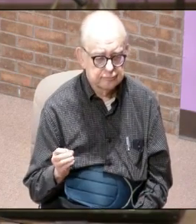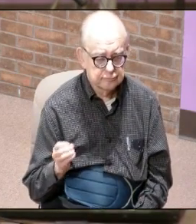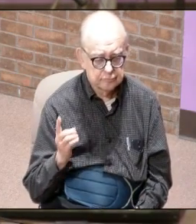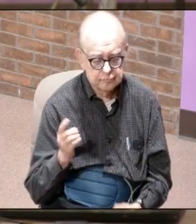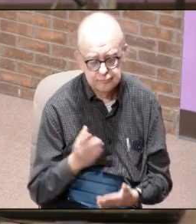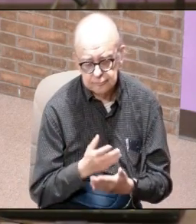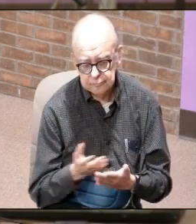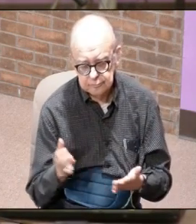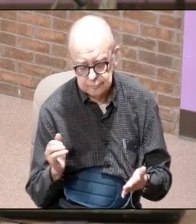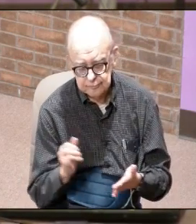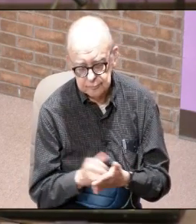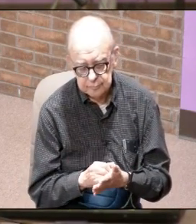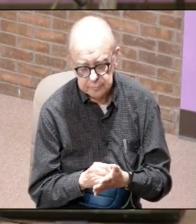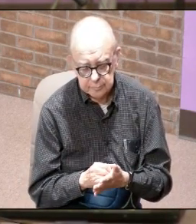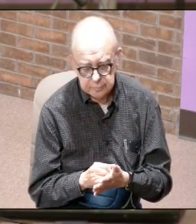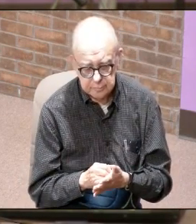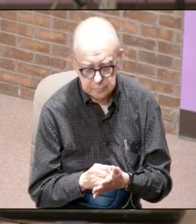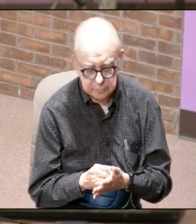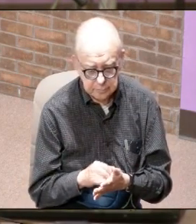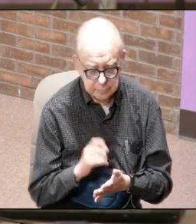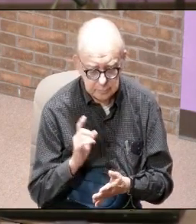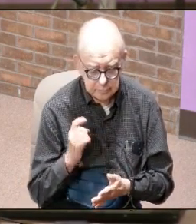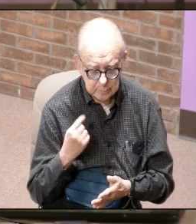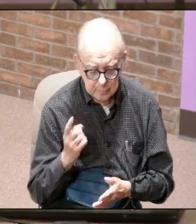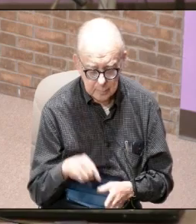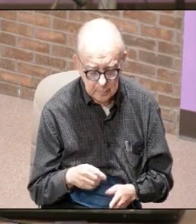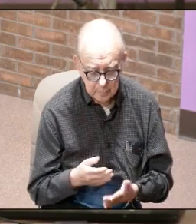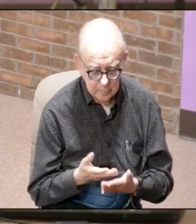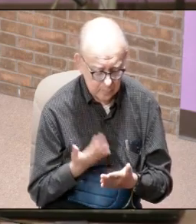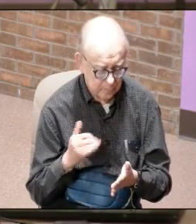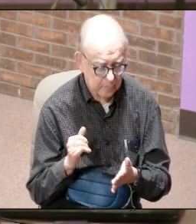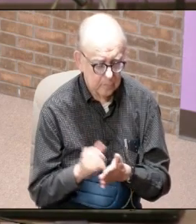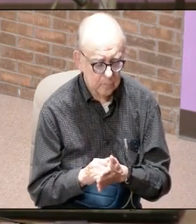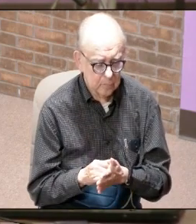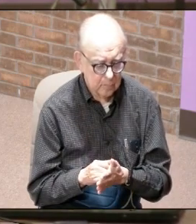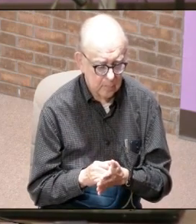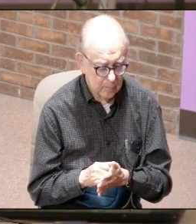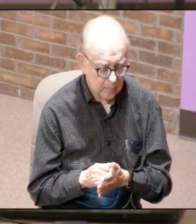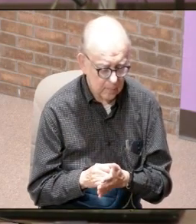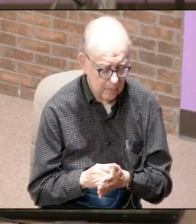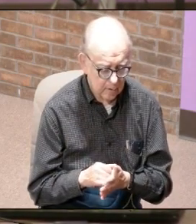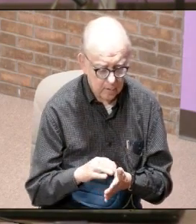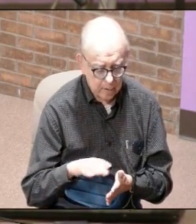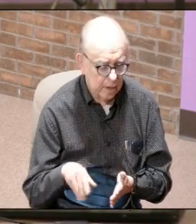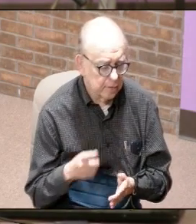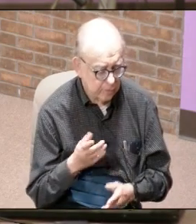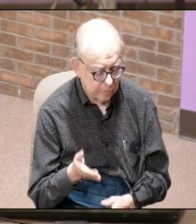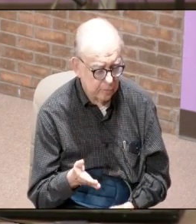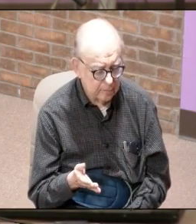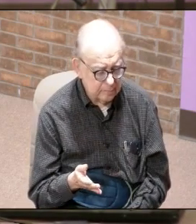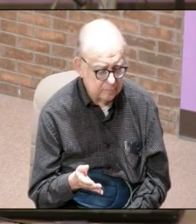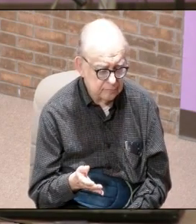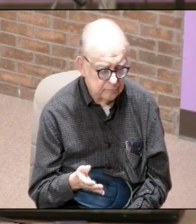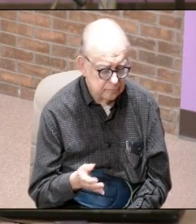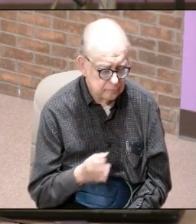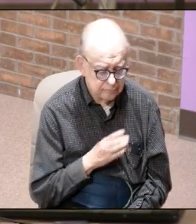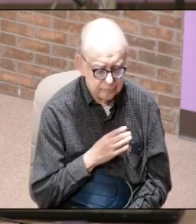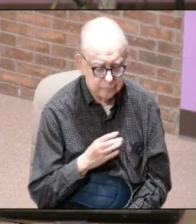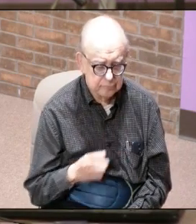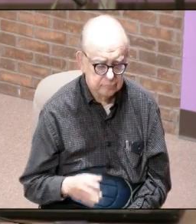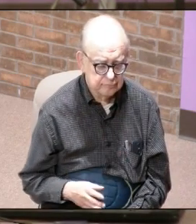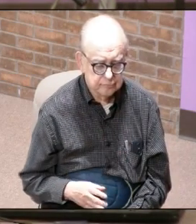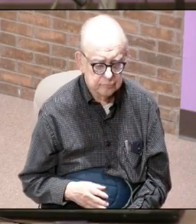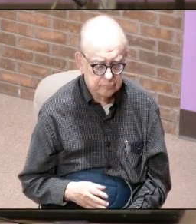one of the things that we we did prior to this is we kind of introduced you to uh christ